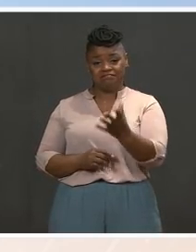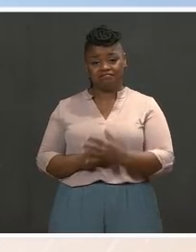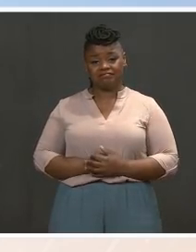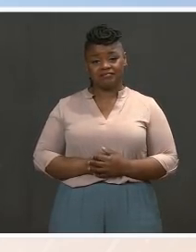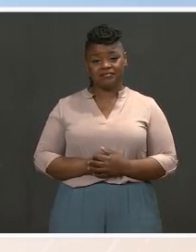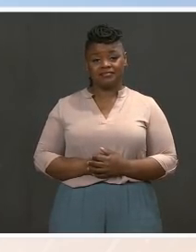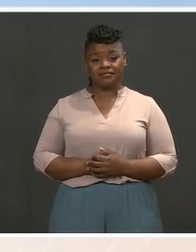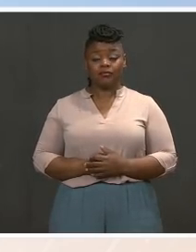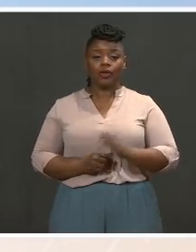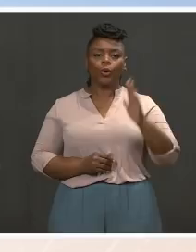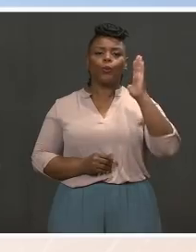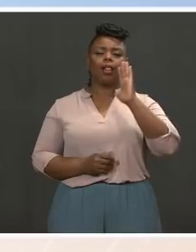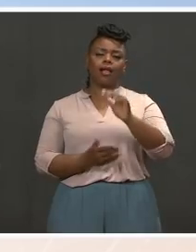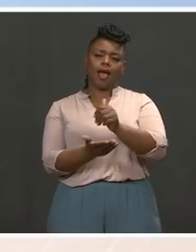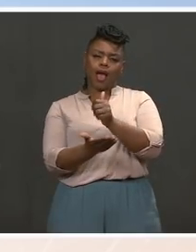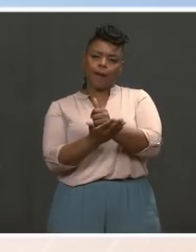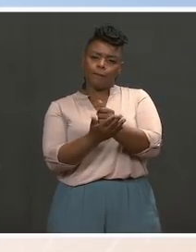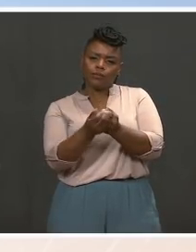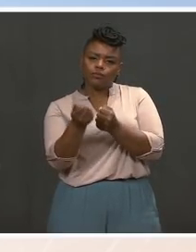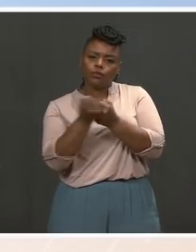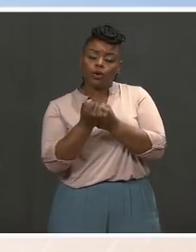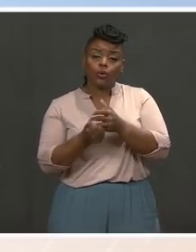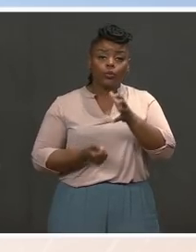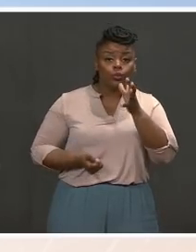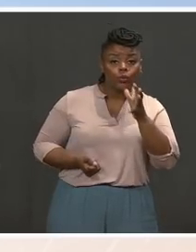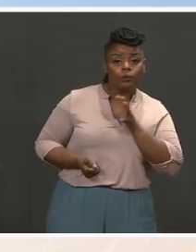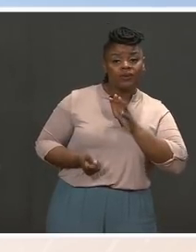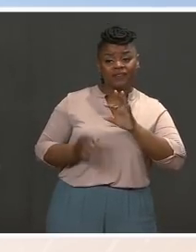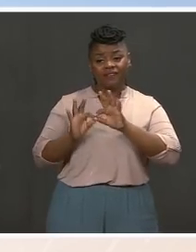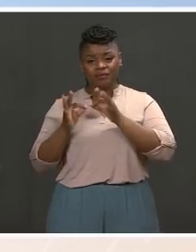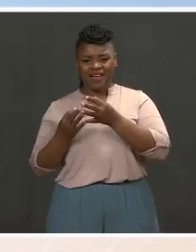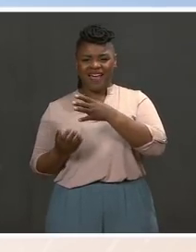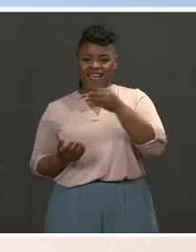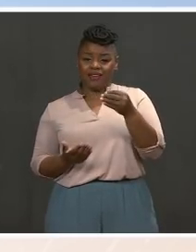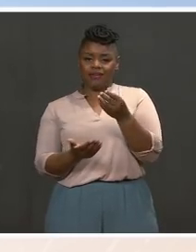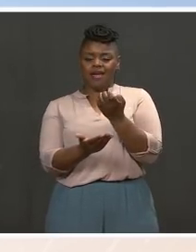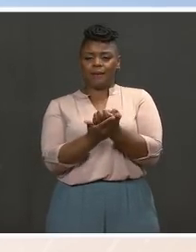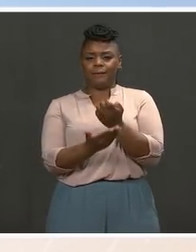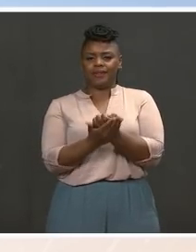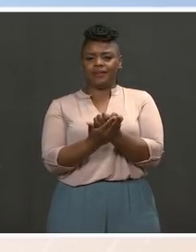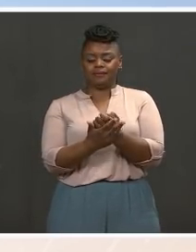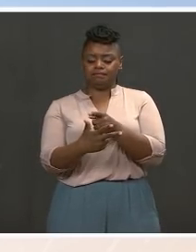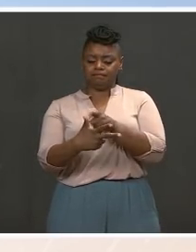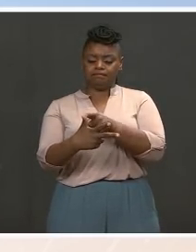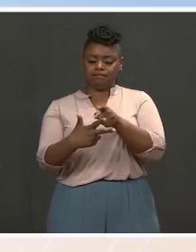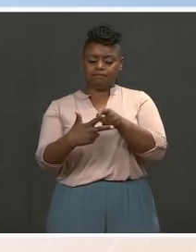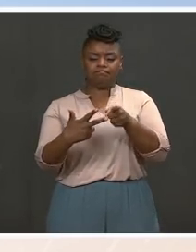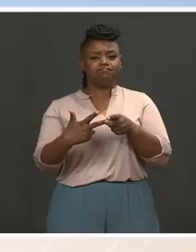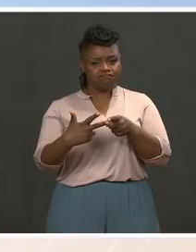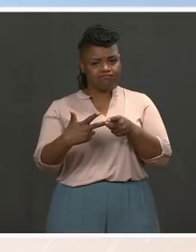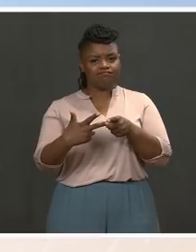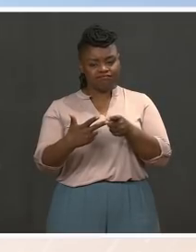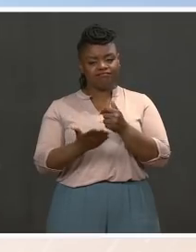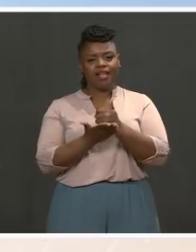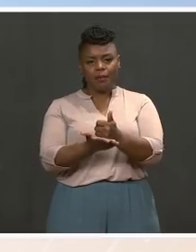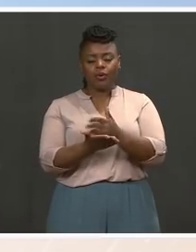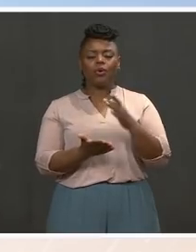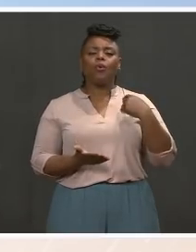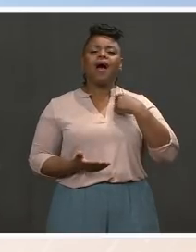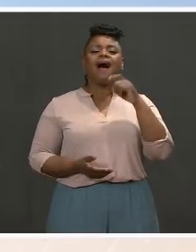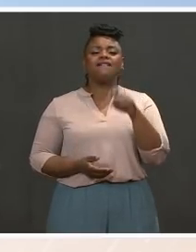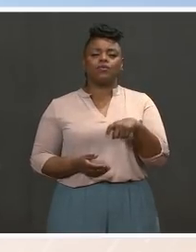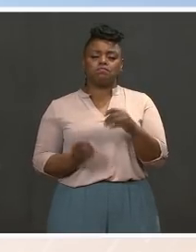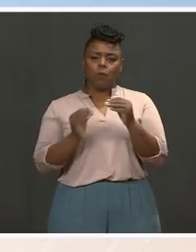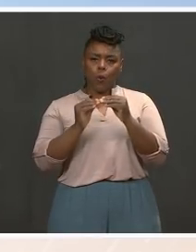support our country's women and their families. But we know, as Cecilia pointed out, we have to do more to close the wage gap